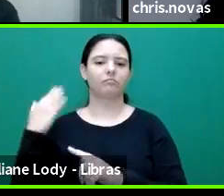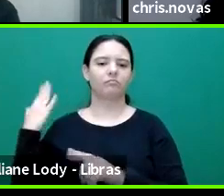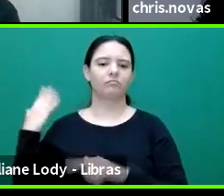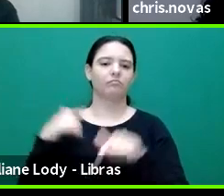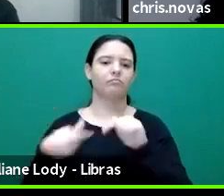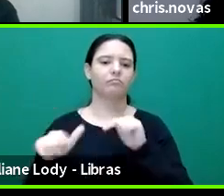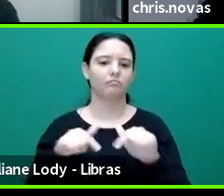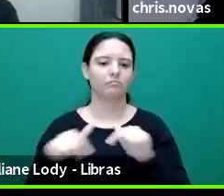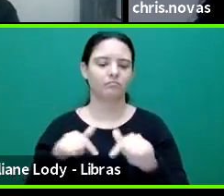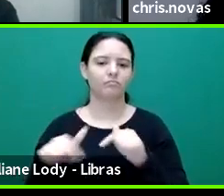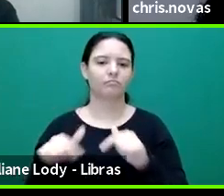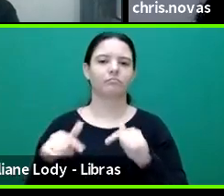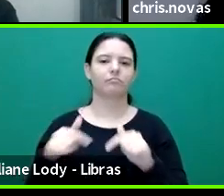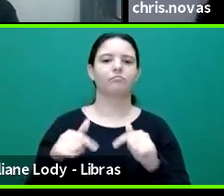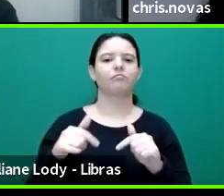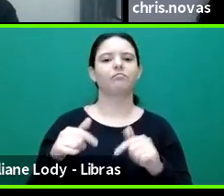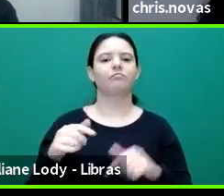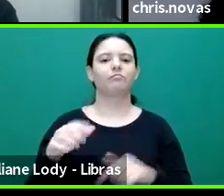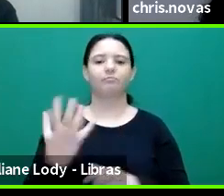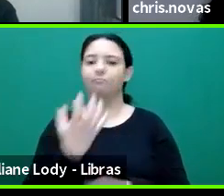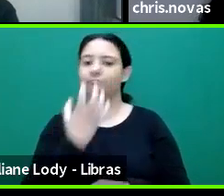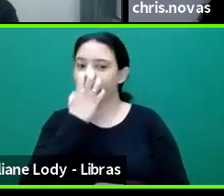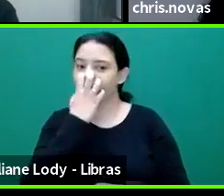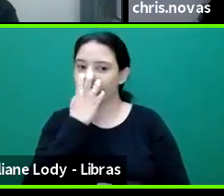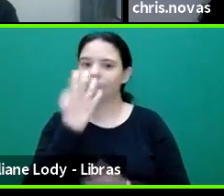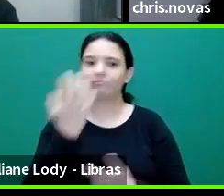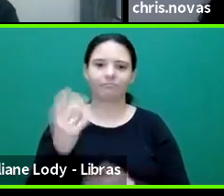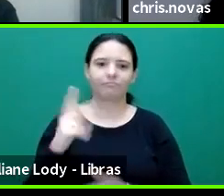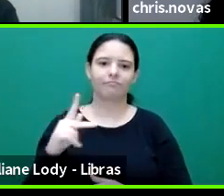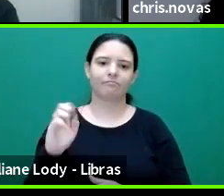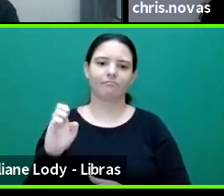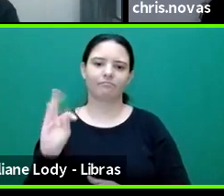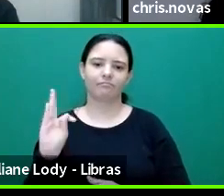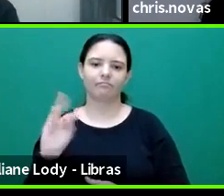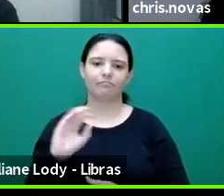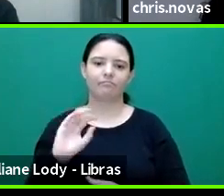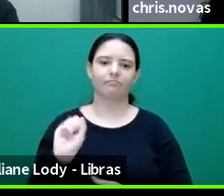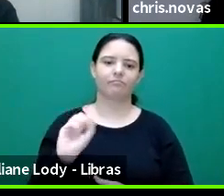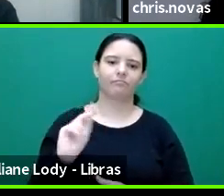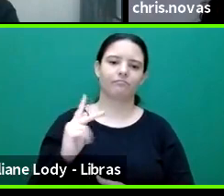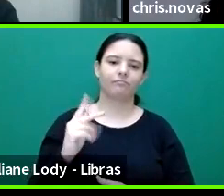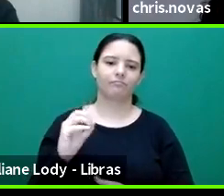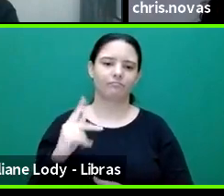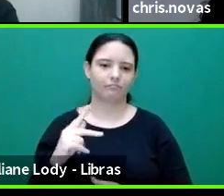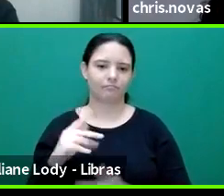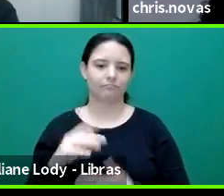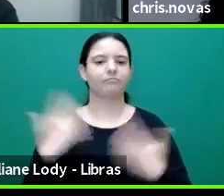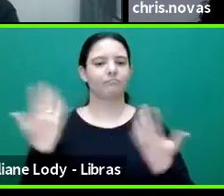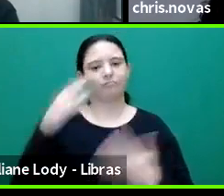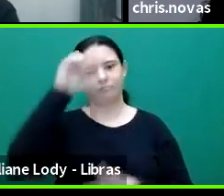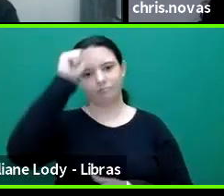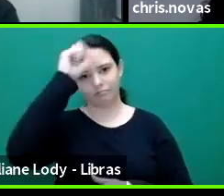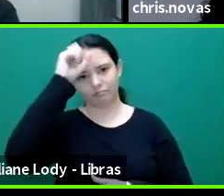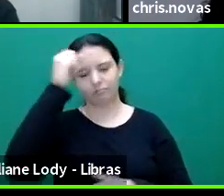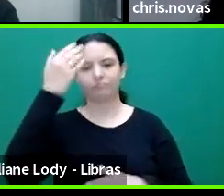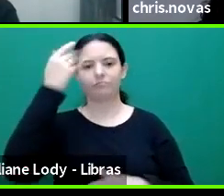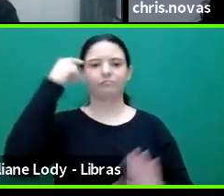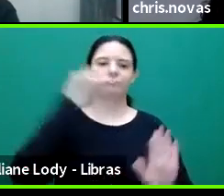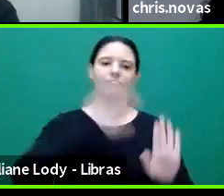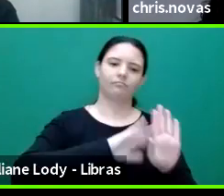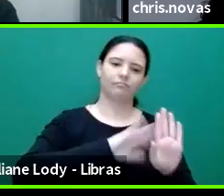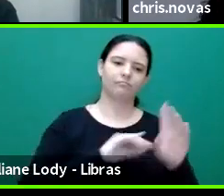Part of the point is, is human learning is subjective. It's a matter of personal becoming its history, its